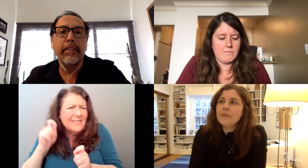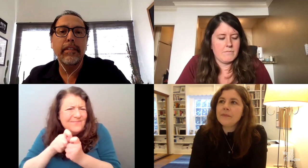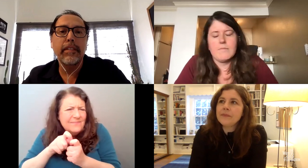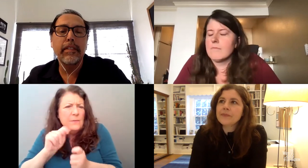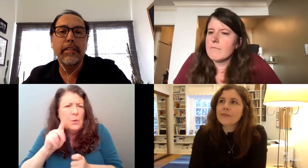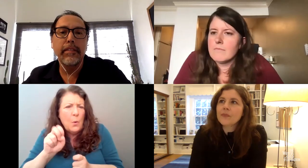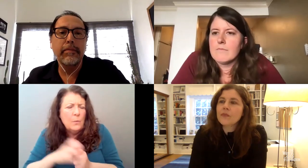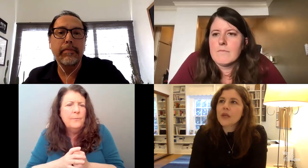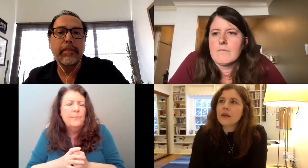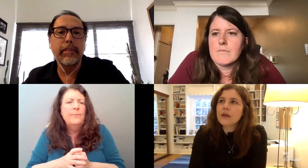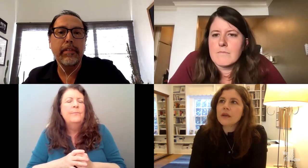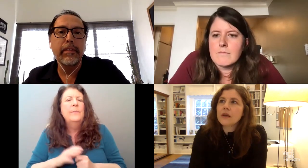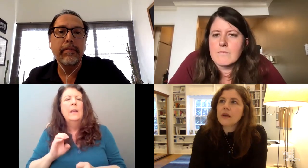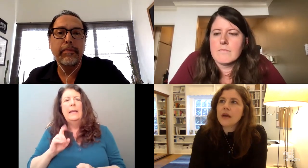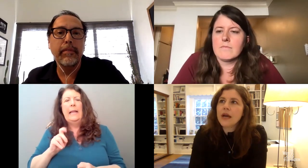um,